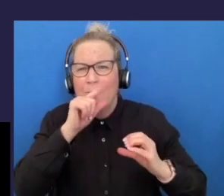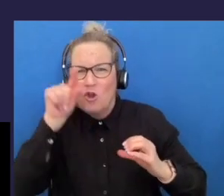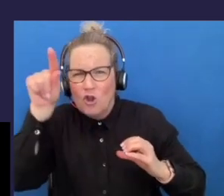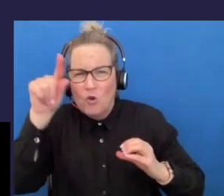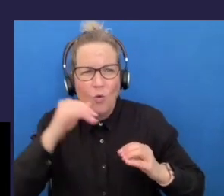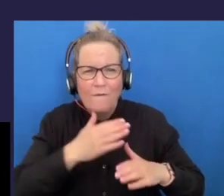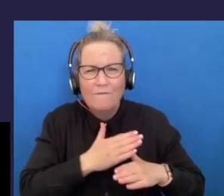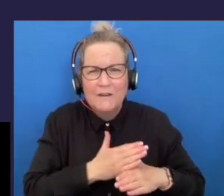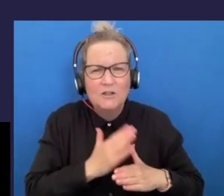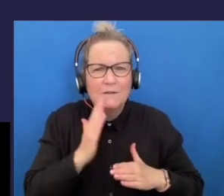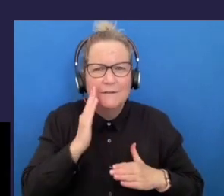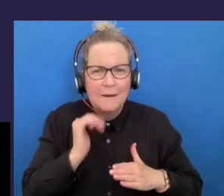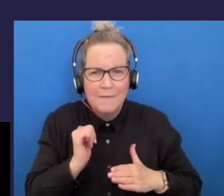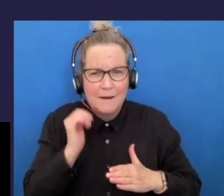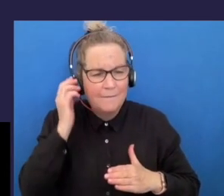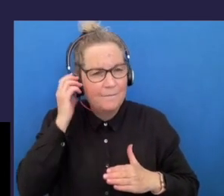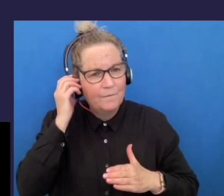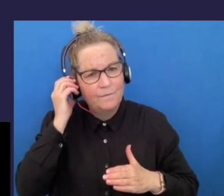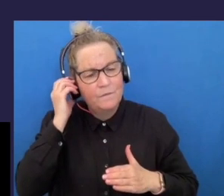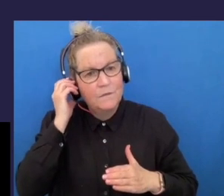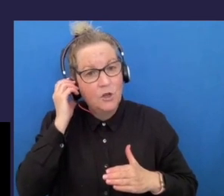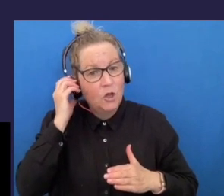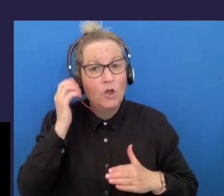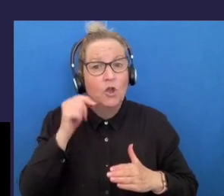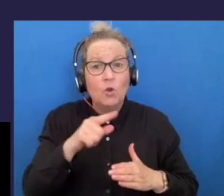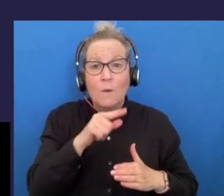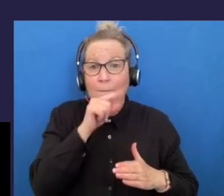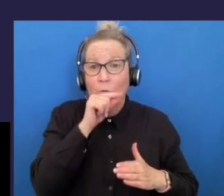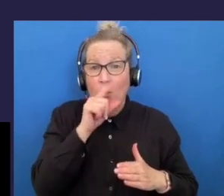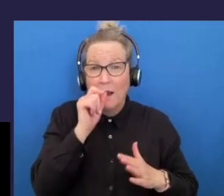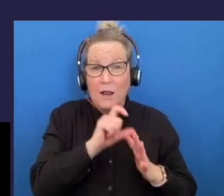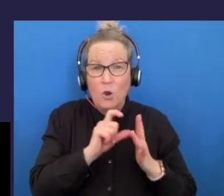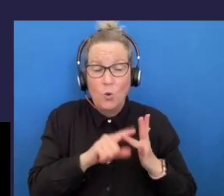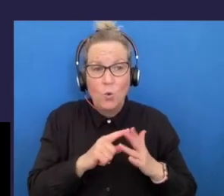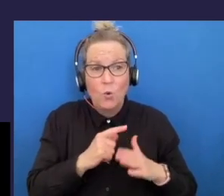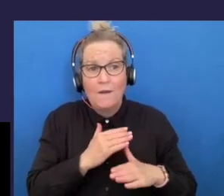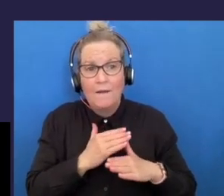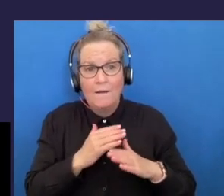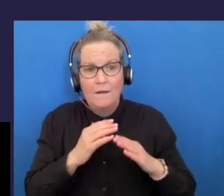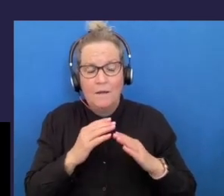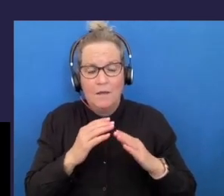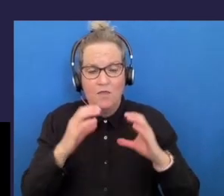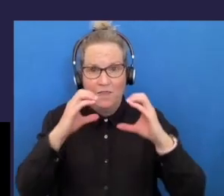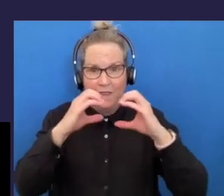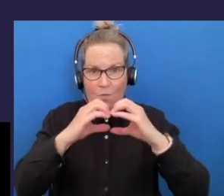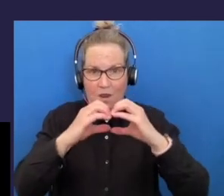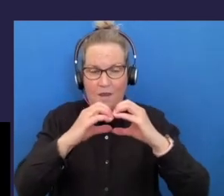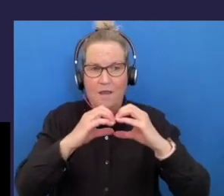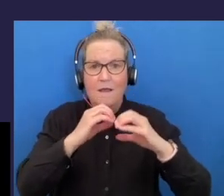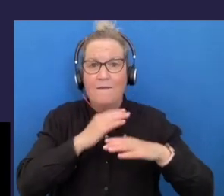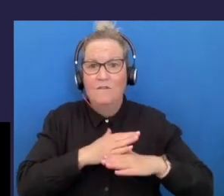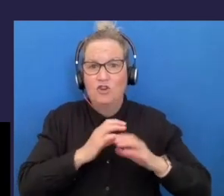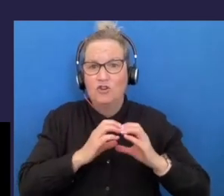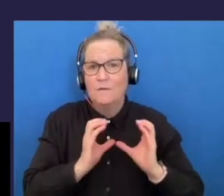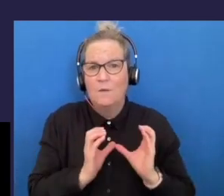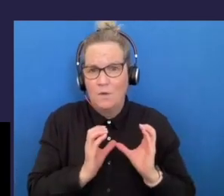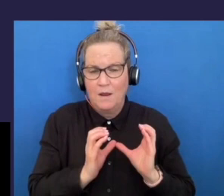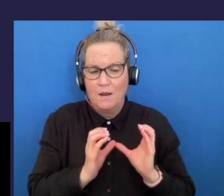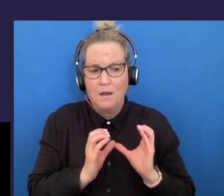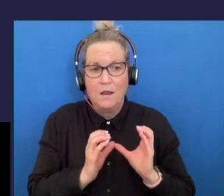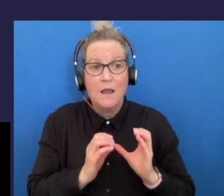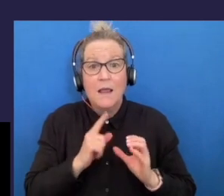a scenario but if you're the bird that's what you can do you're the fish that's what you can do if you catch a fish and you throw it on the bank